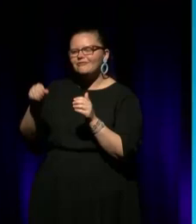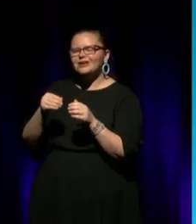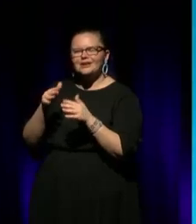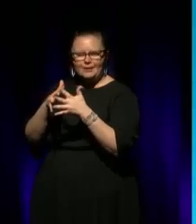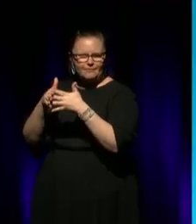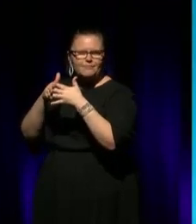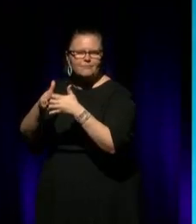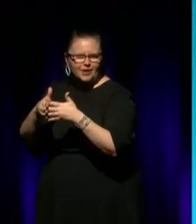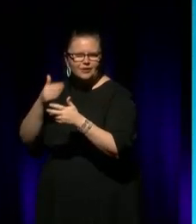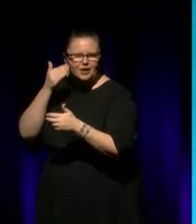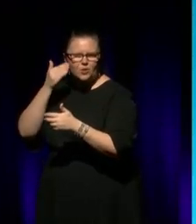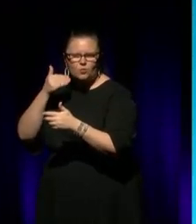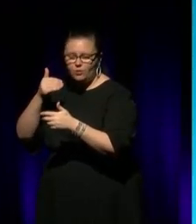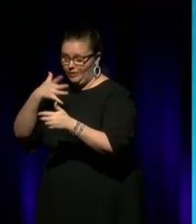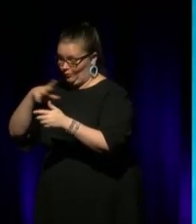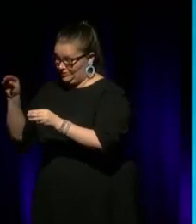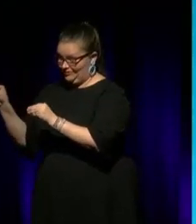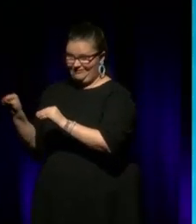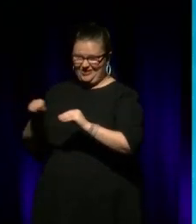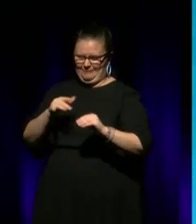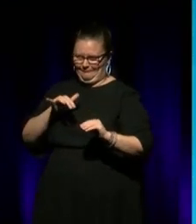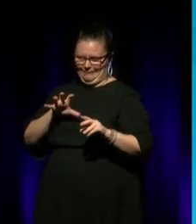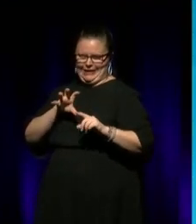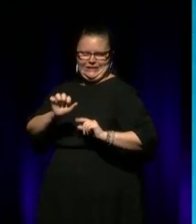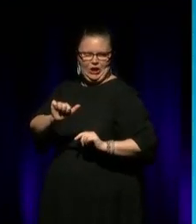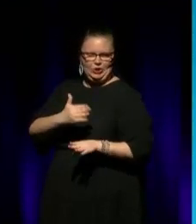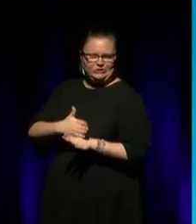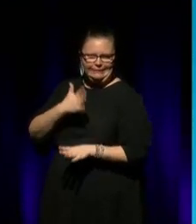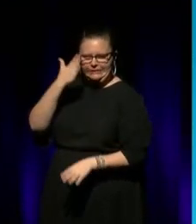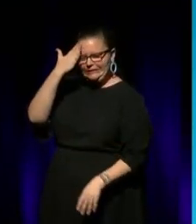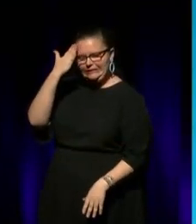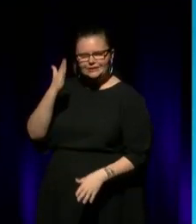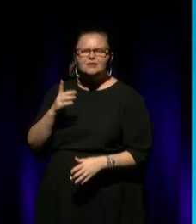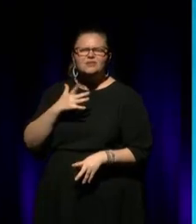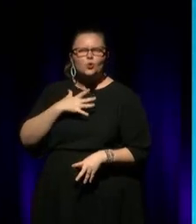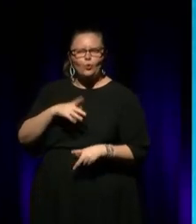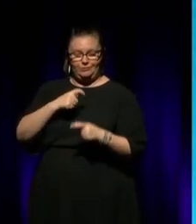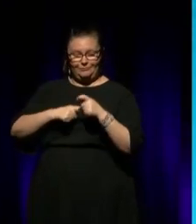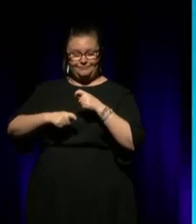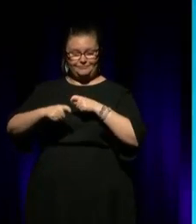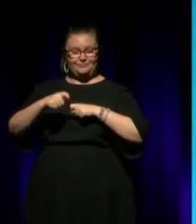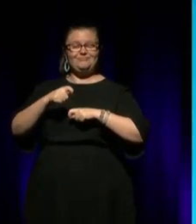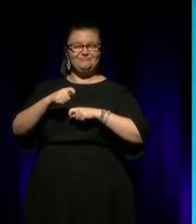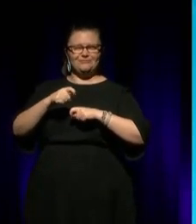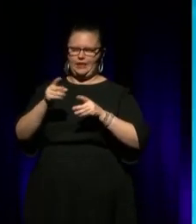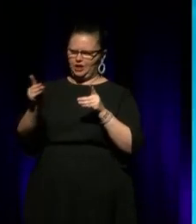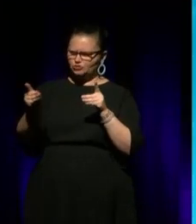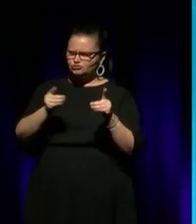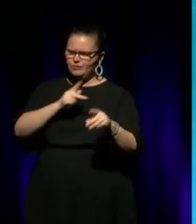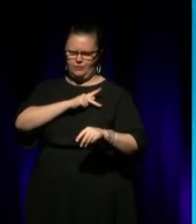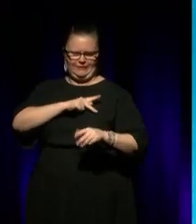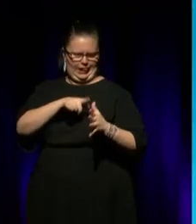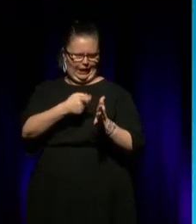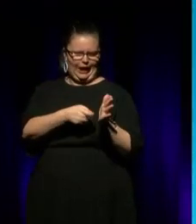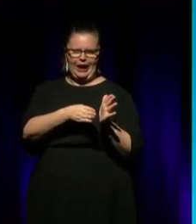the college into wanting to be, I might have took her job. She wanted to be the director of the professional arm and then she thought I was way too